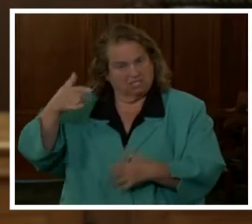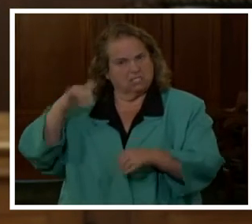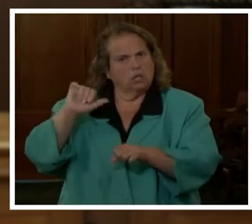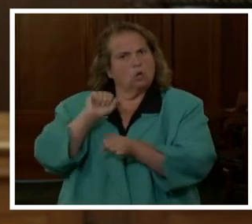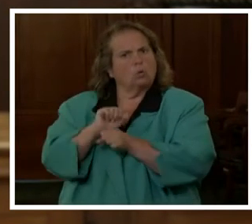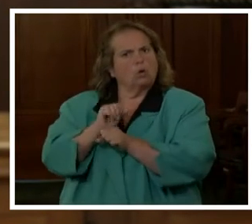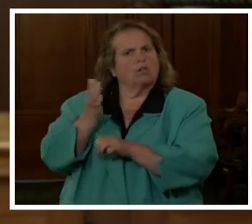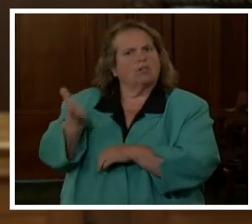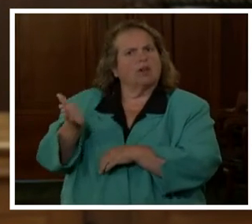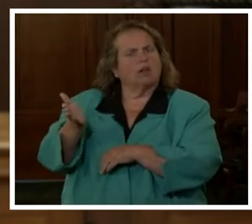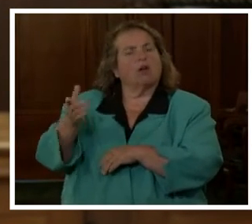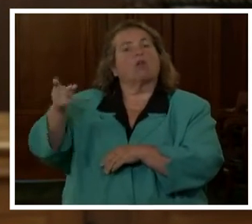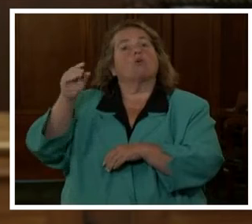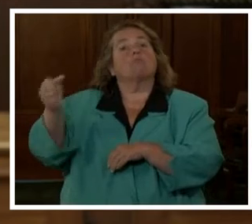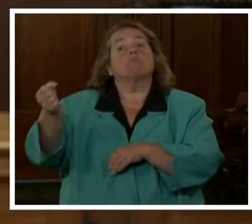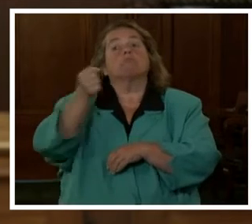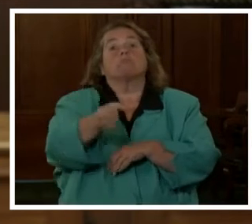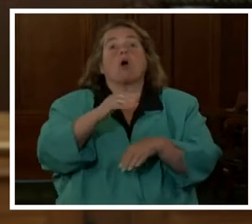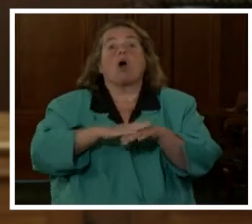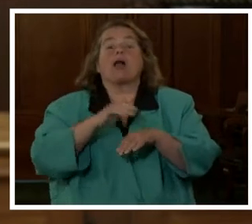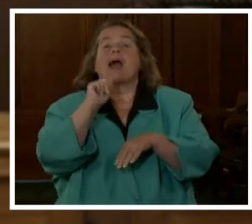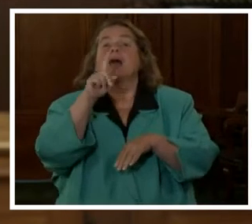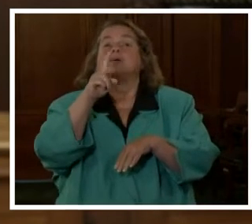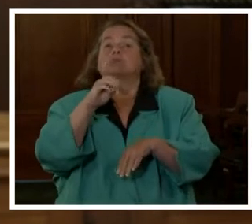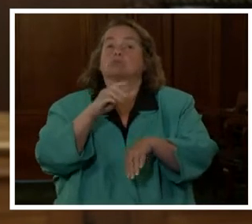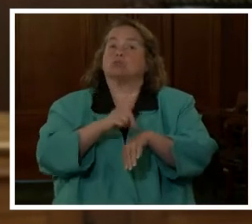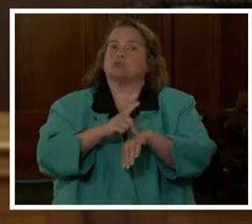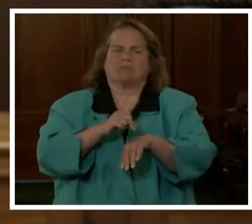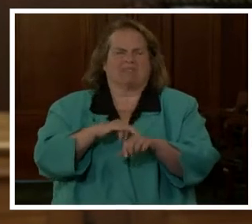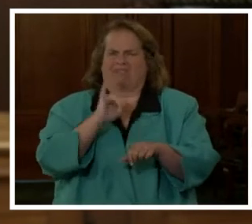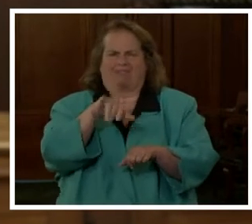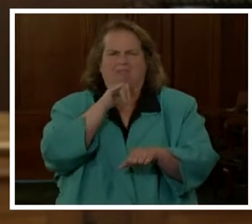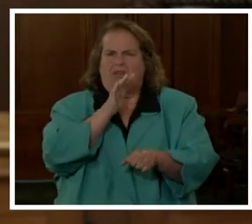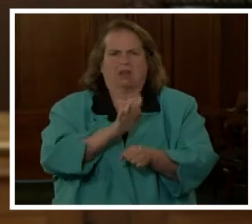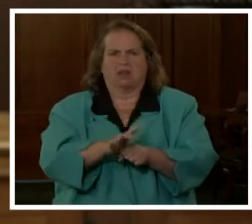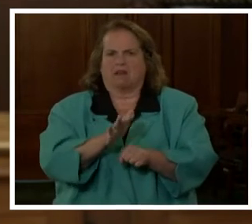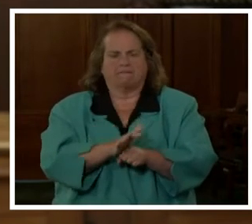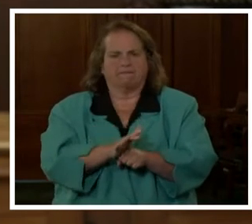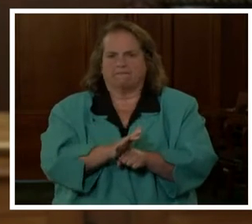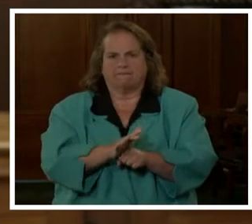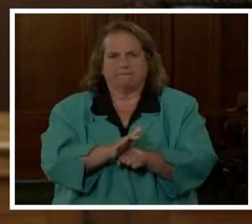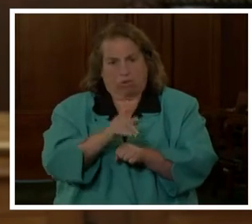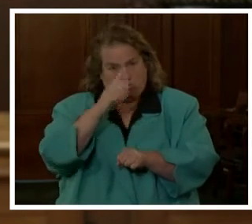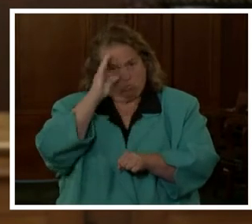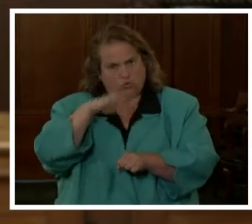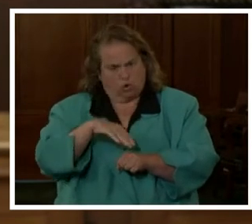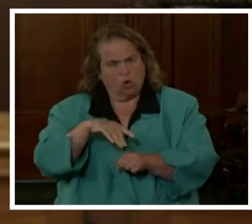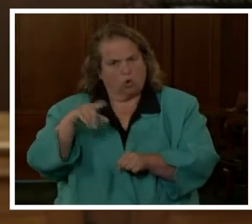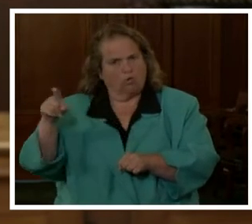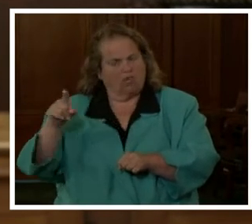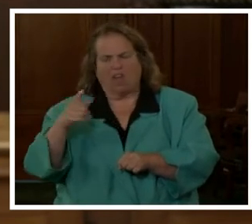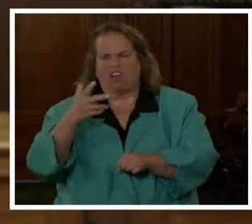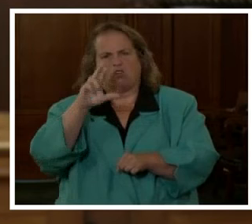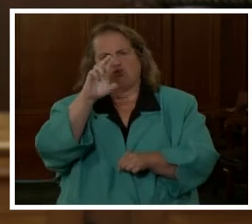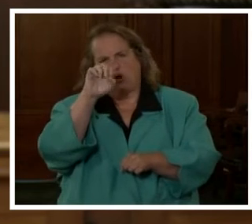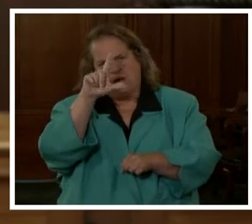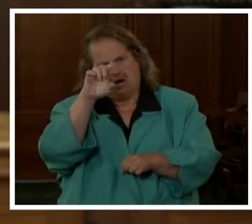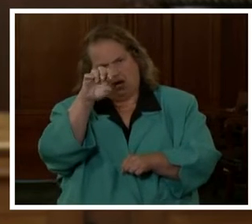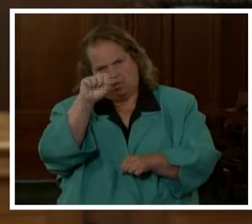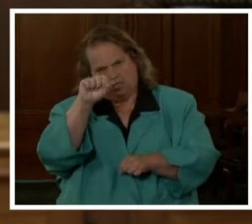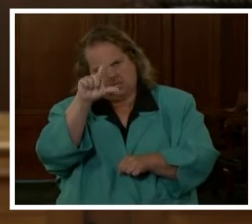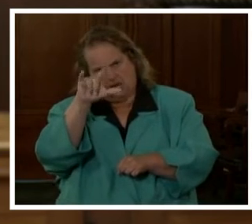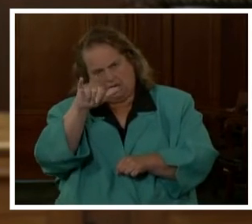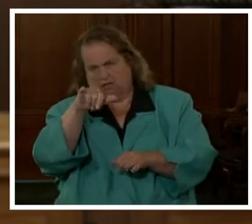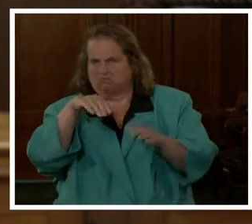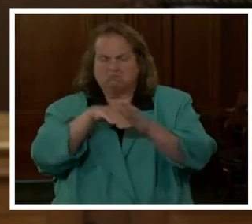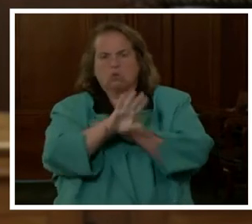been placed on administrative duty. That is not enough. We know that they recklessly shot into Brianna's home. We